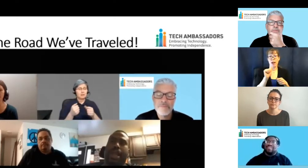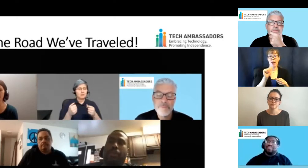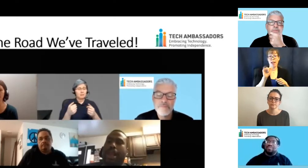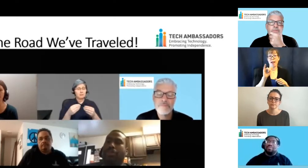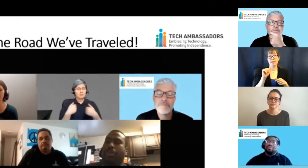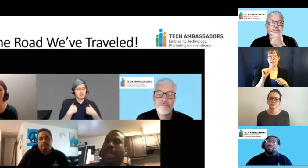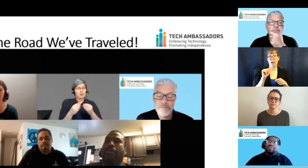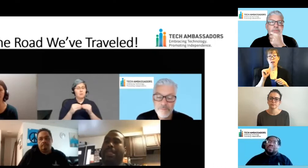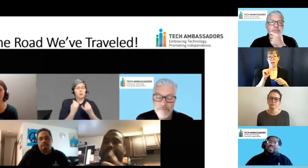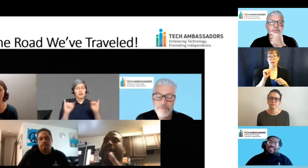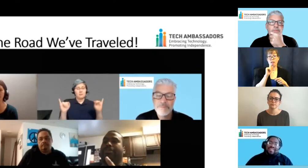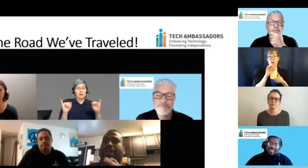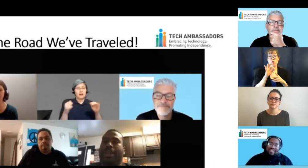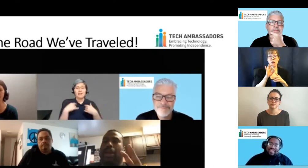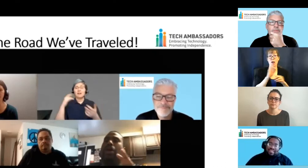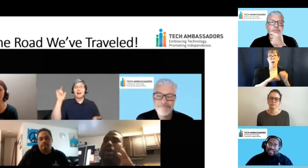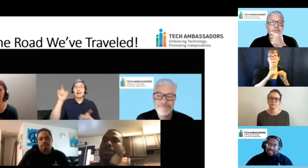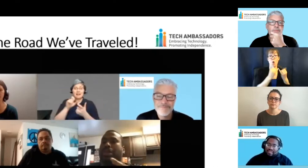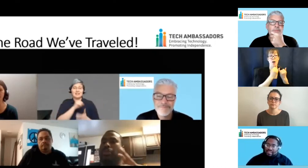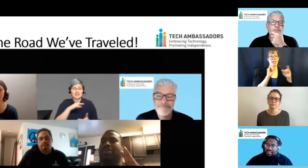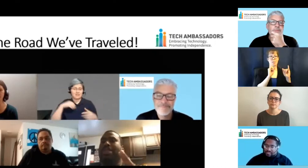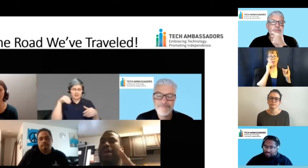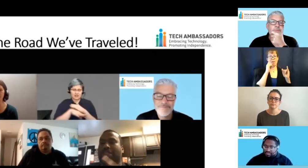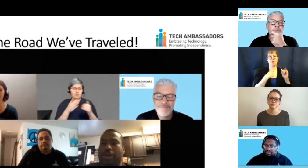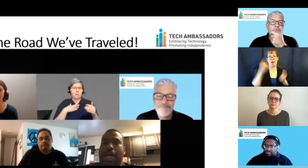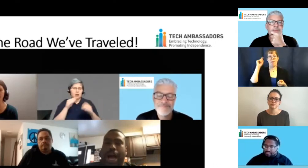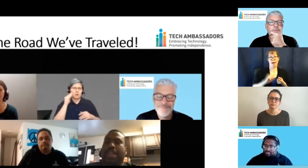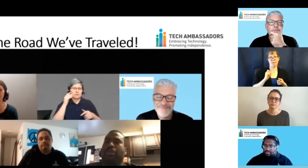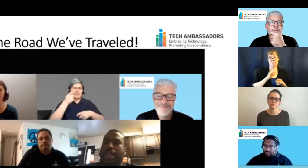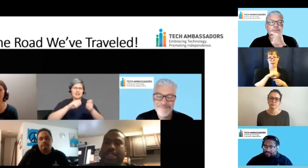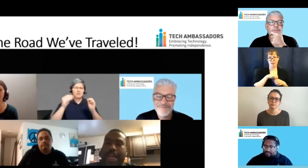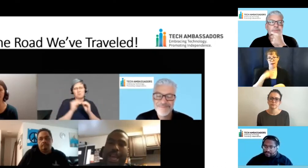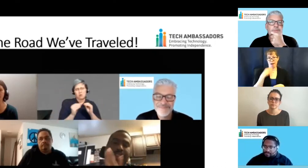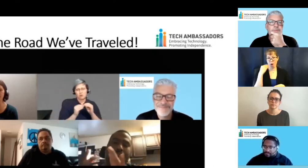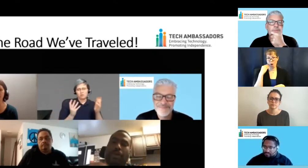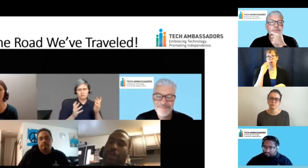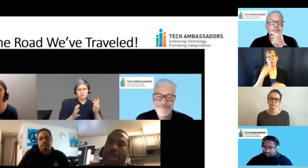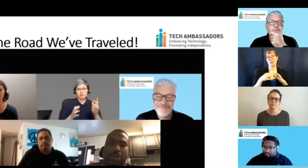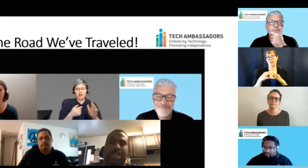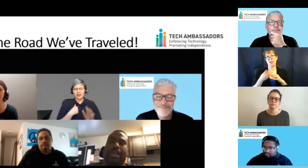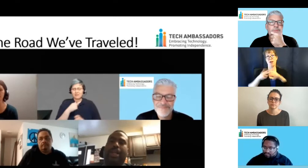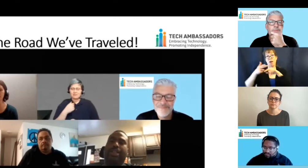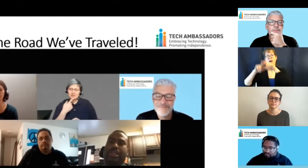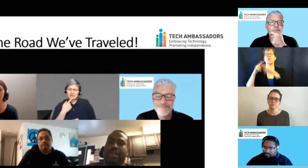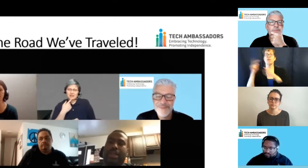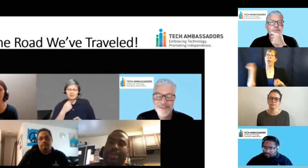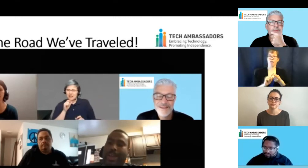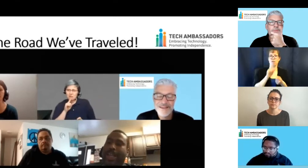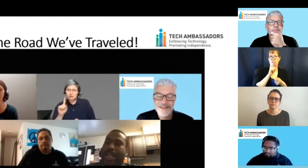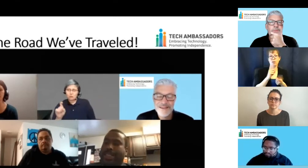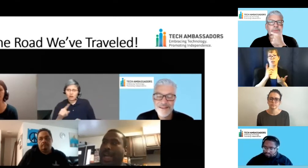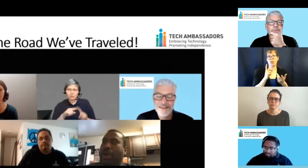made it more independent for me to have less staff in a home instead of more staff. So, I just wanted to say, it's not really a question, but to say that this is